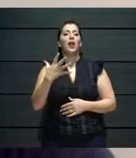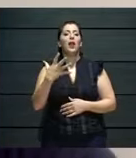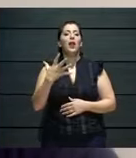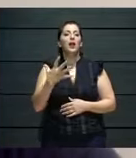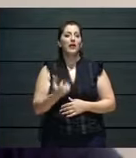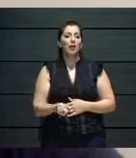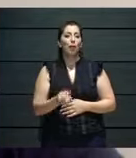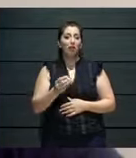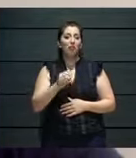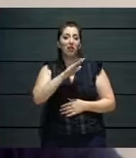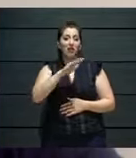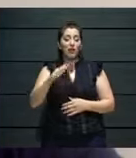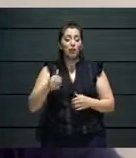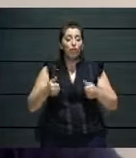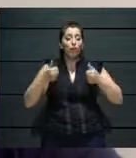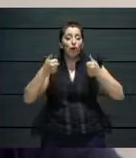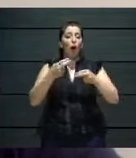Zoom.